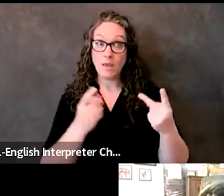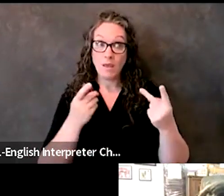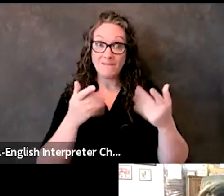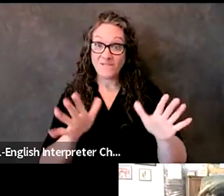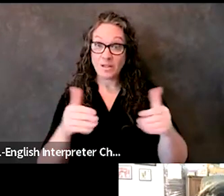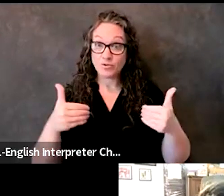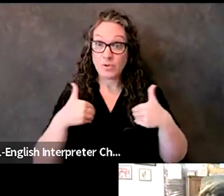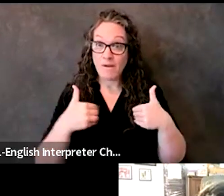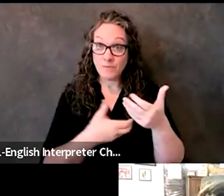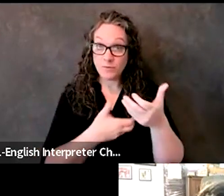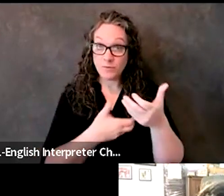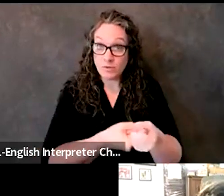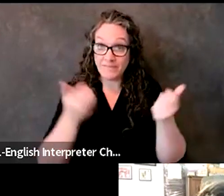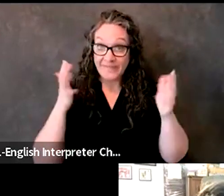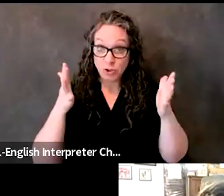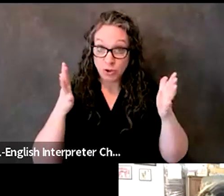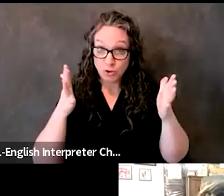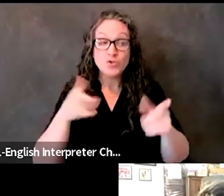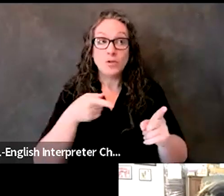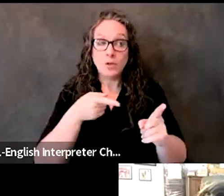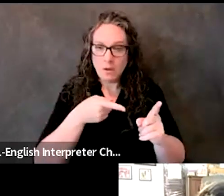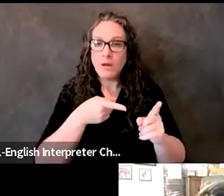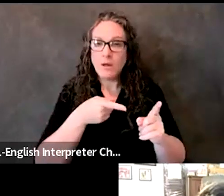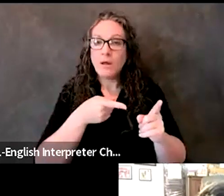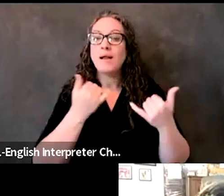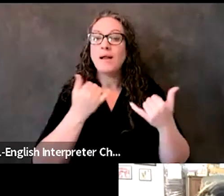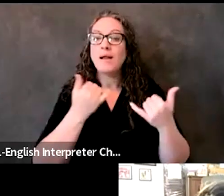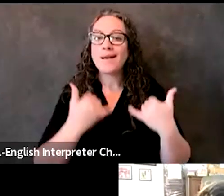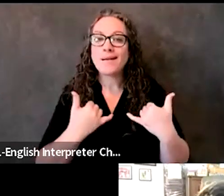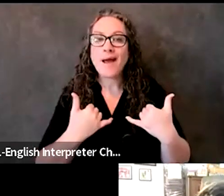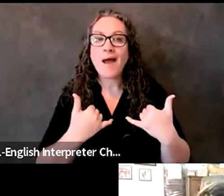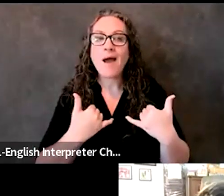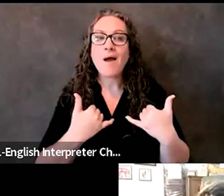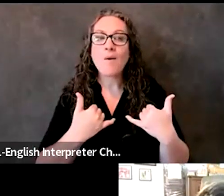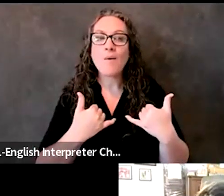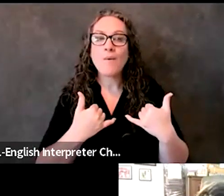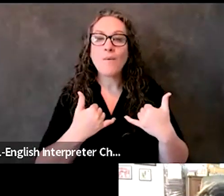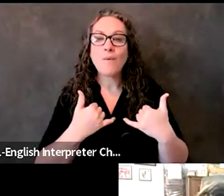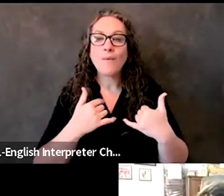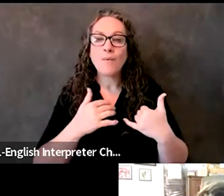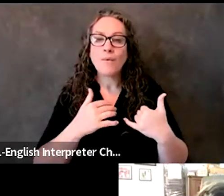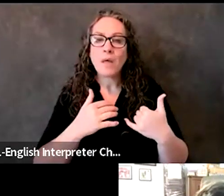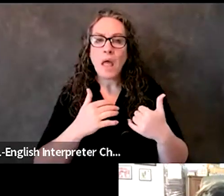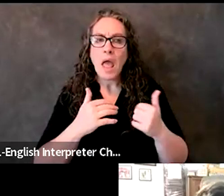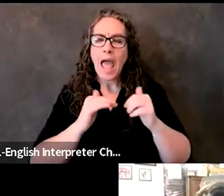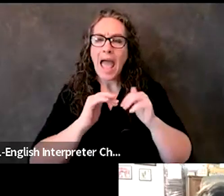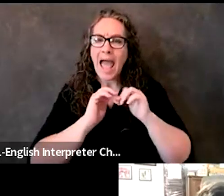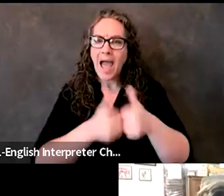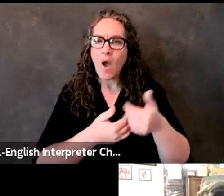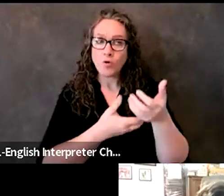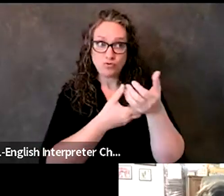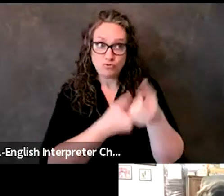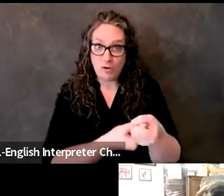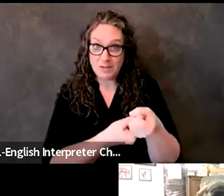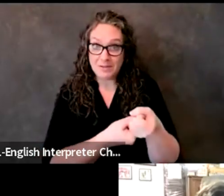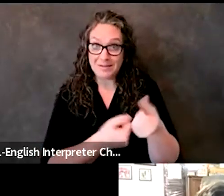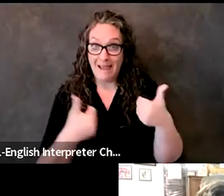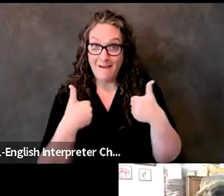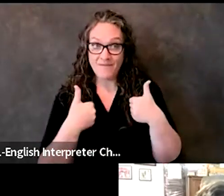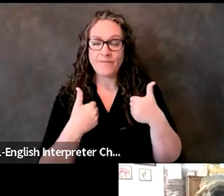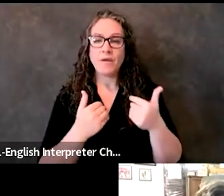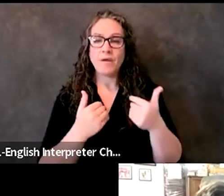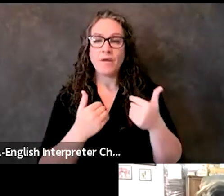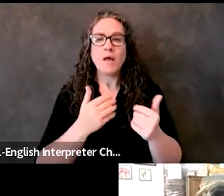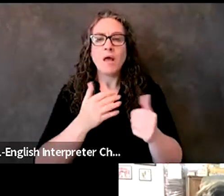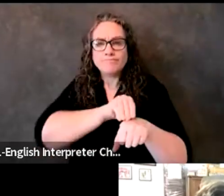how did you see that benefit the evacuation considerations or planning you were